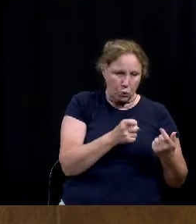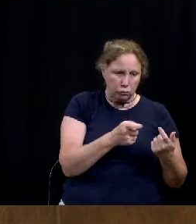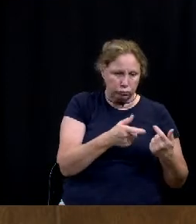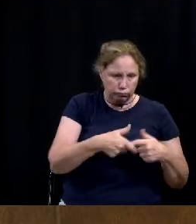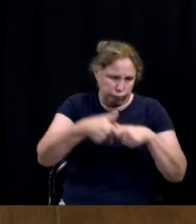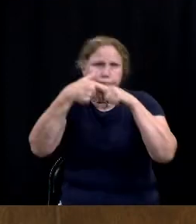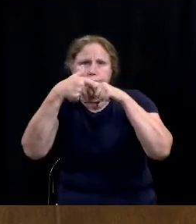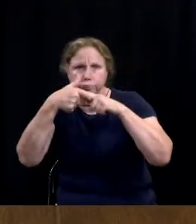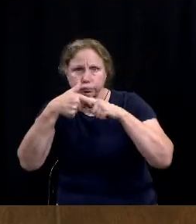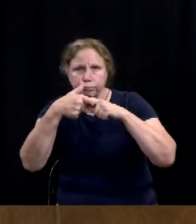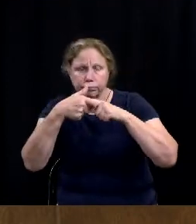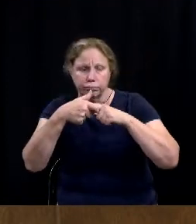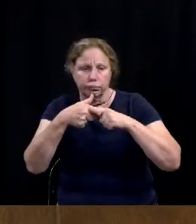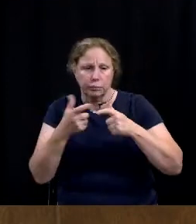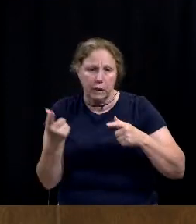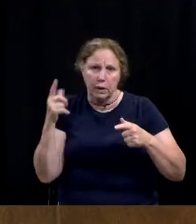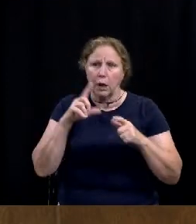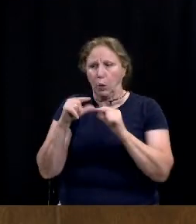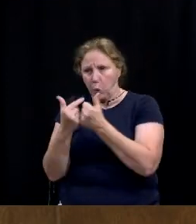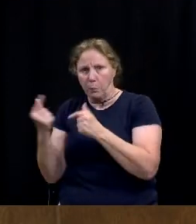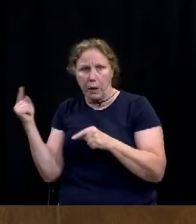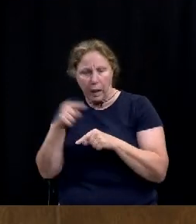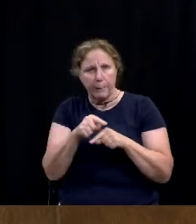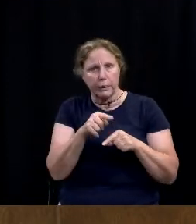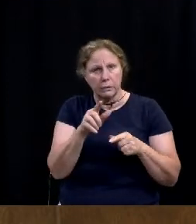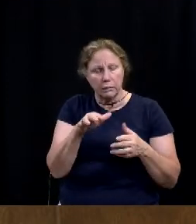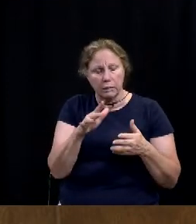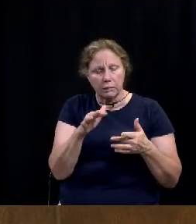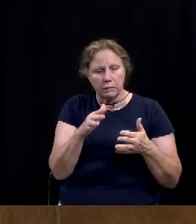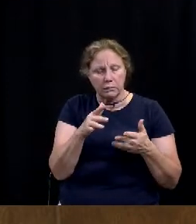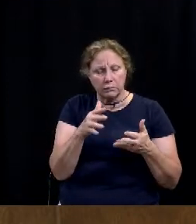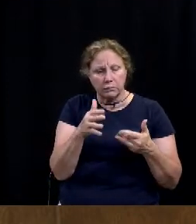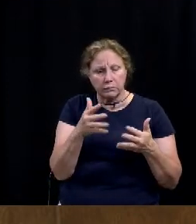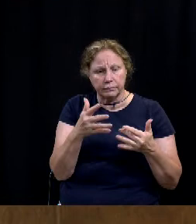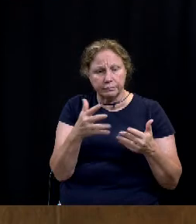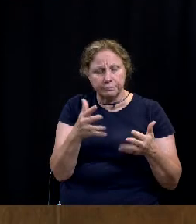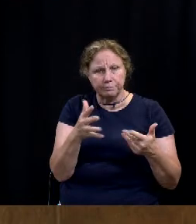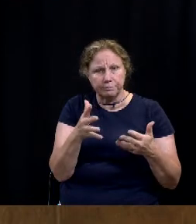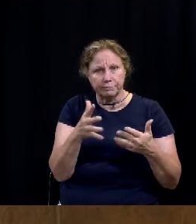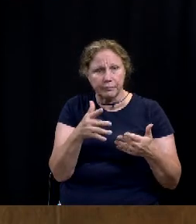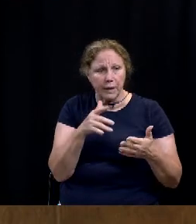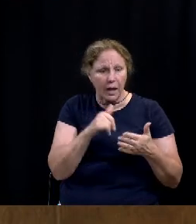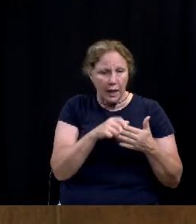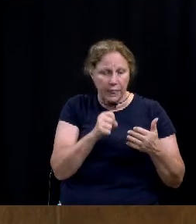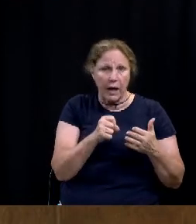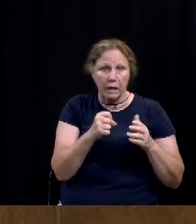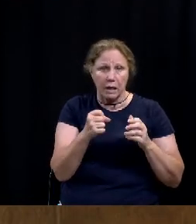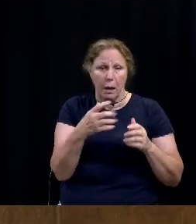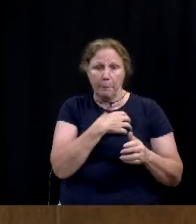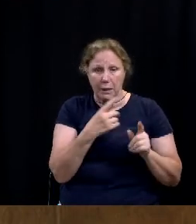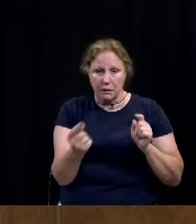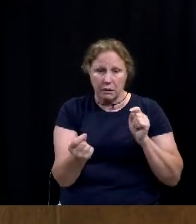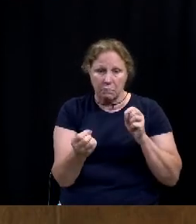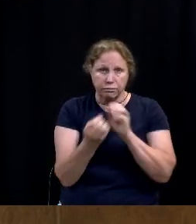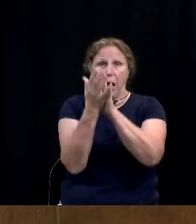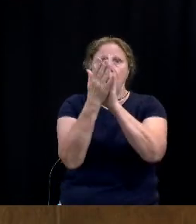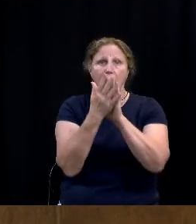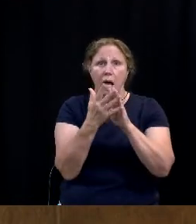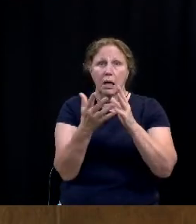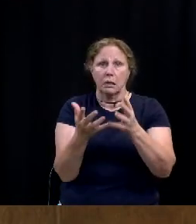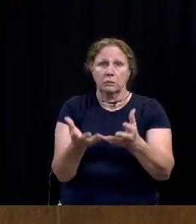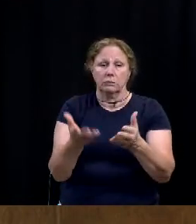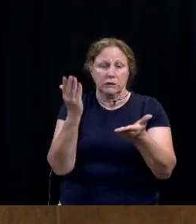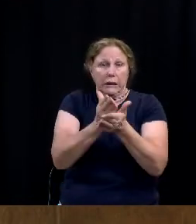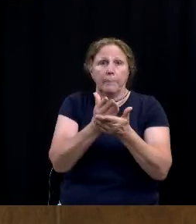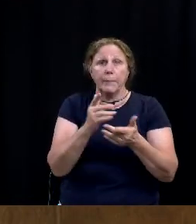there to come in and take that sort of confrontation out of the equation so is that something that's that's